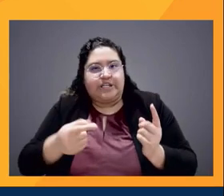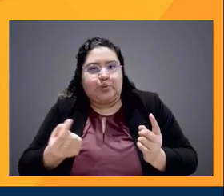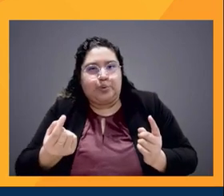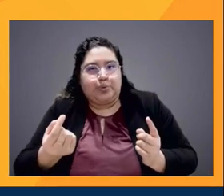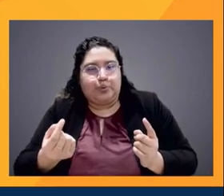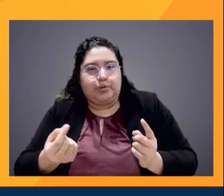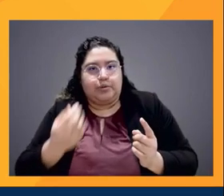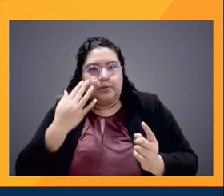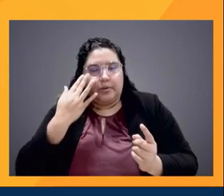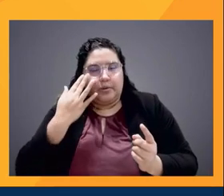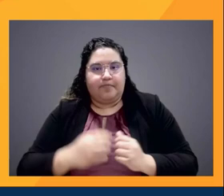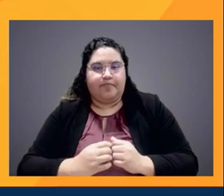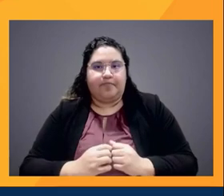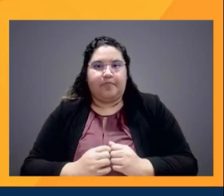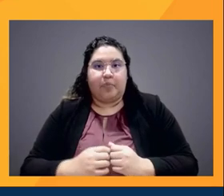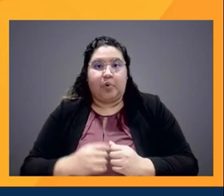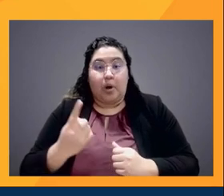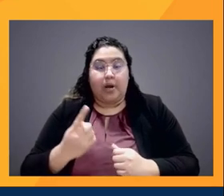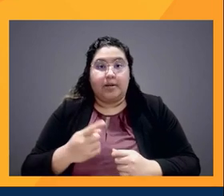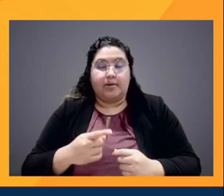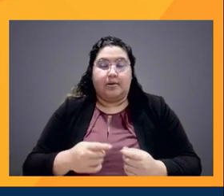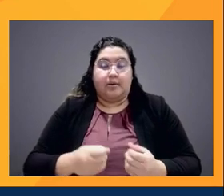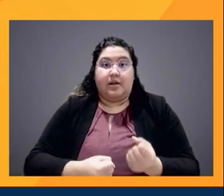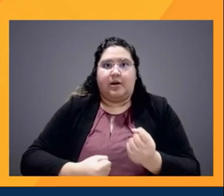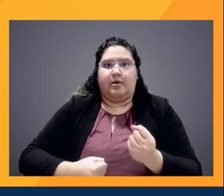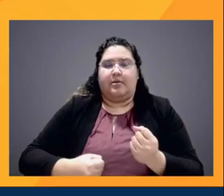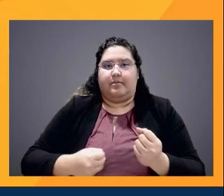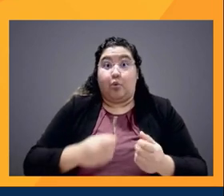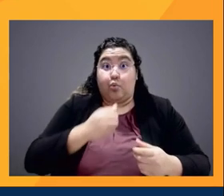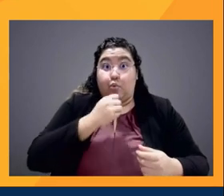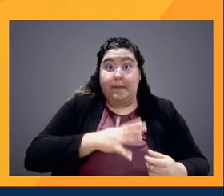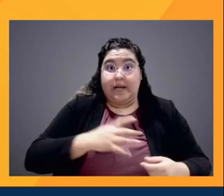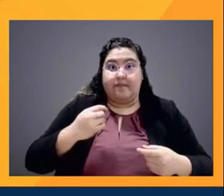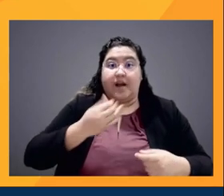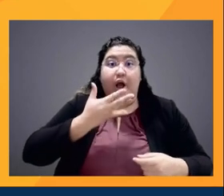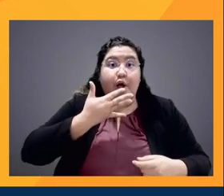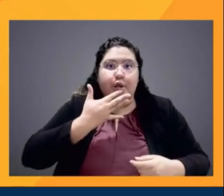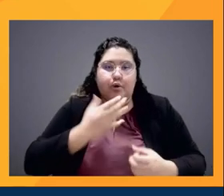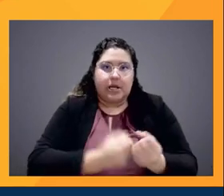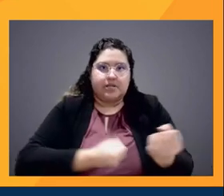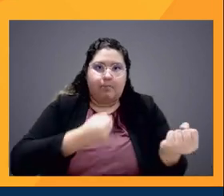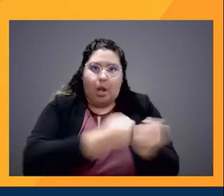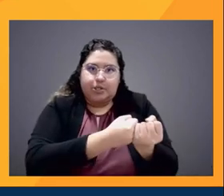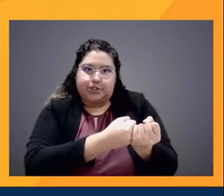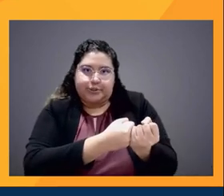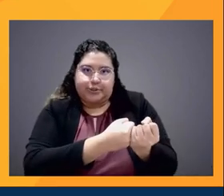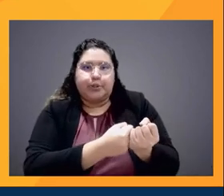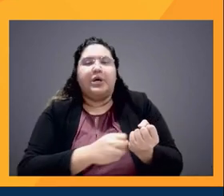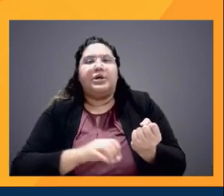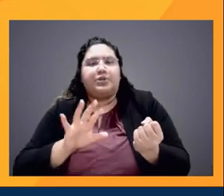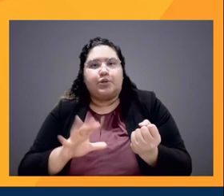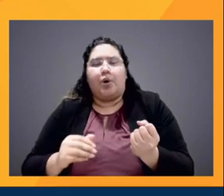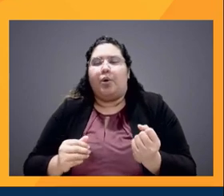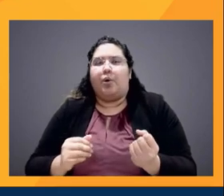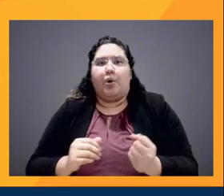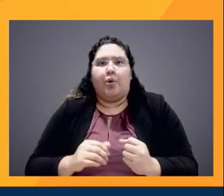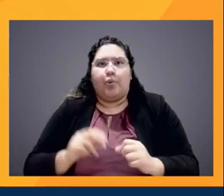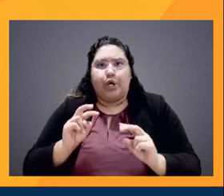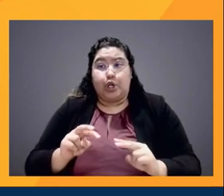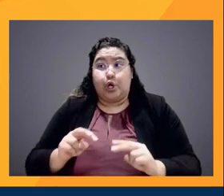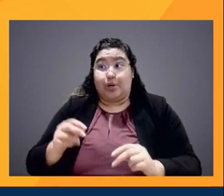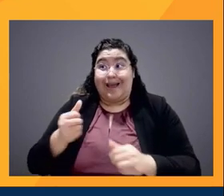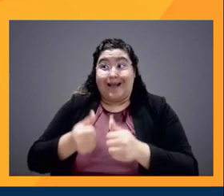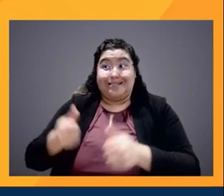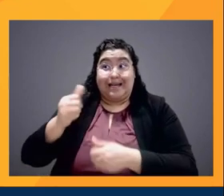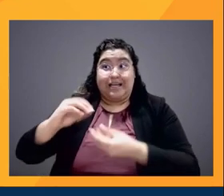sponsoring women of color, because when we, when you look at any kind of change from the, the executive numbers, we